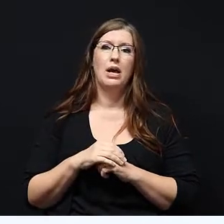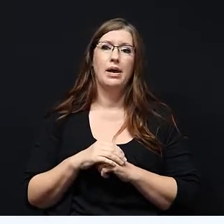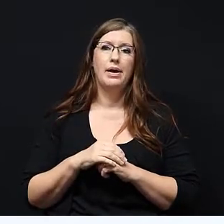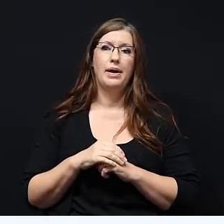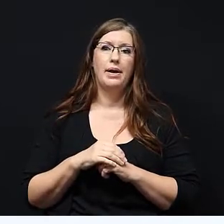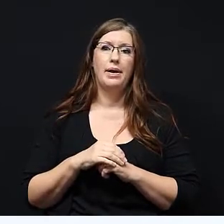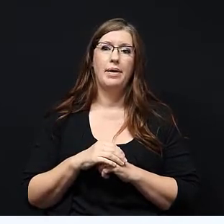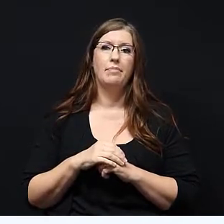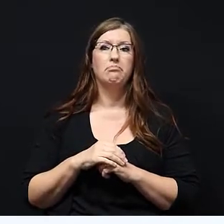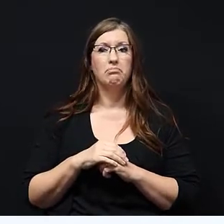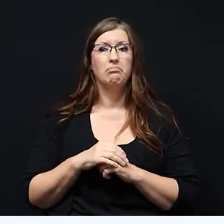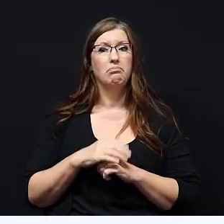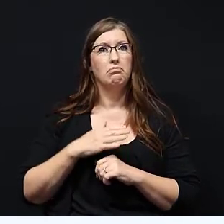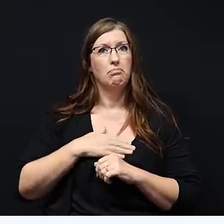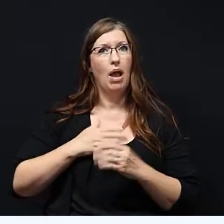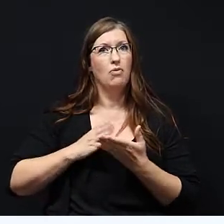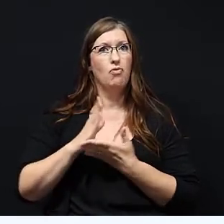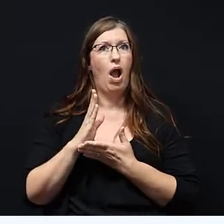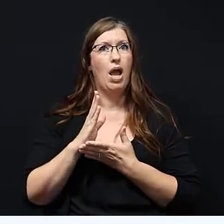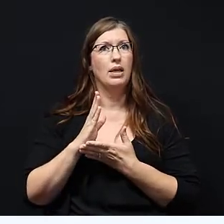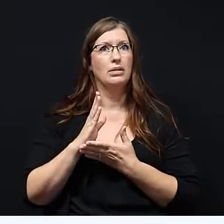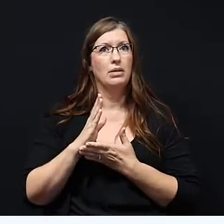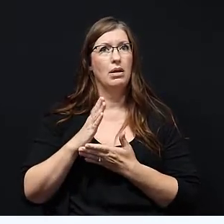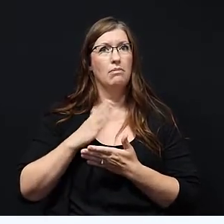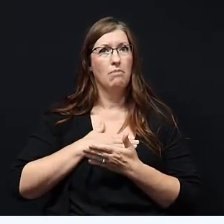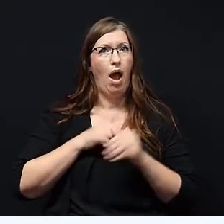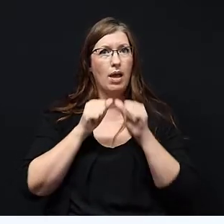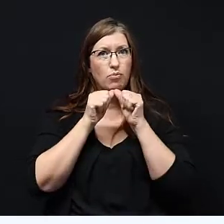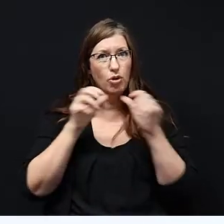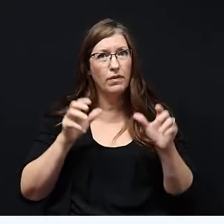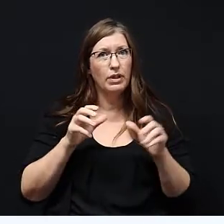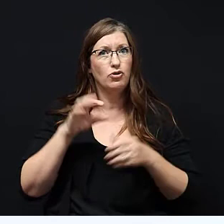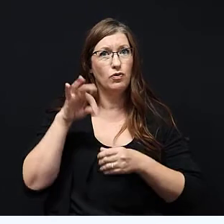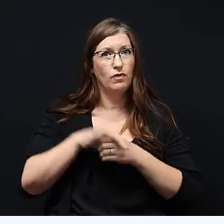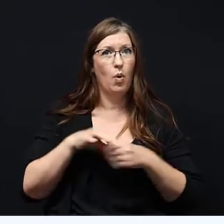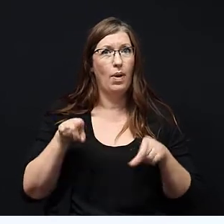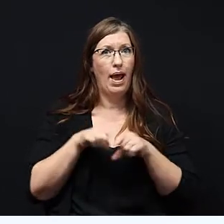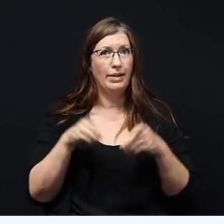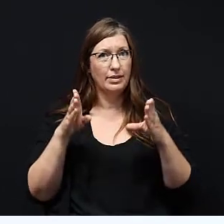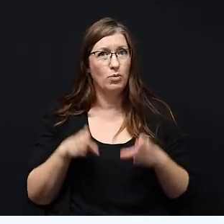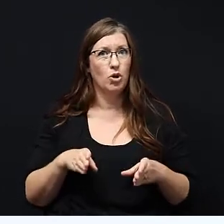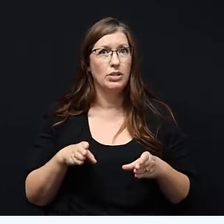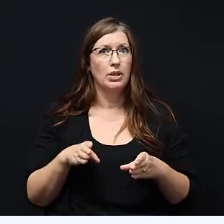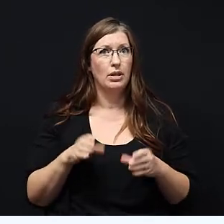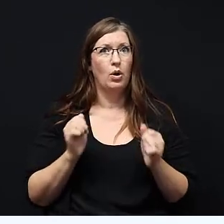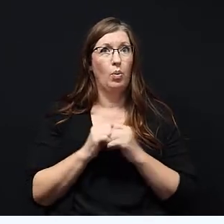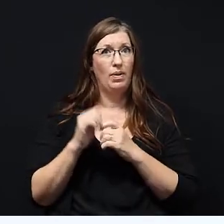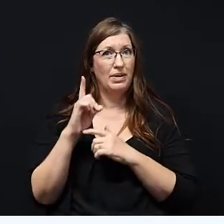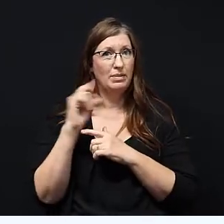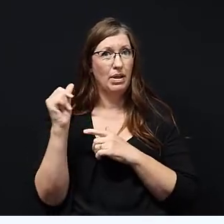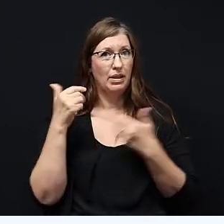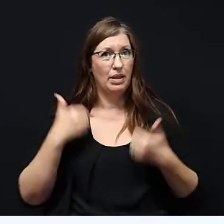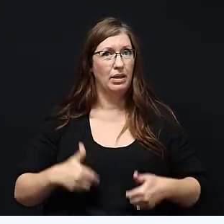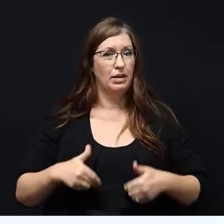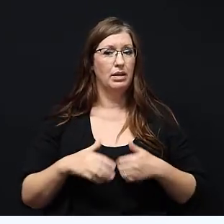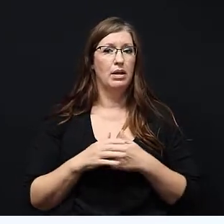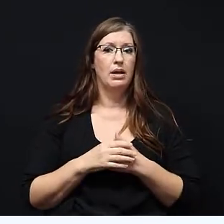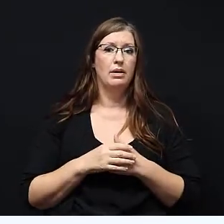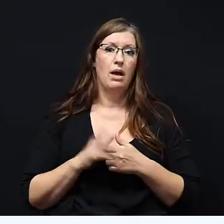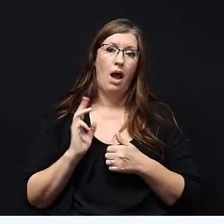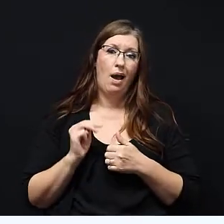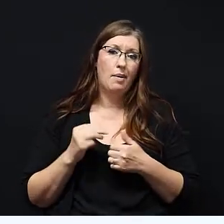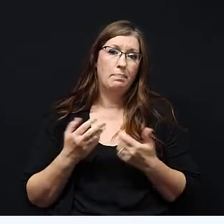my right and privilege to vote as a person with a disability.